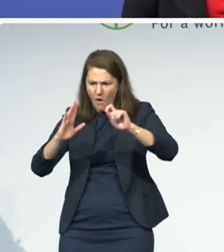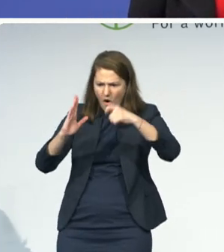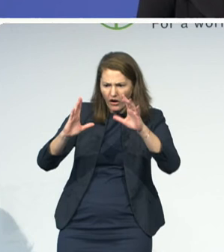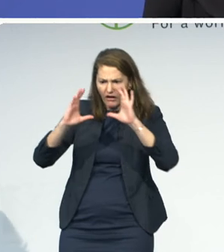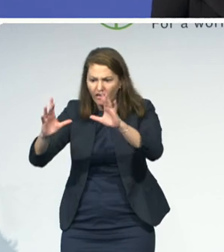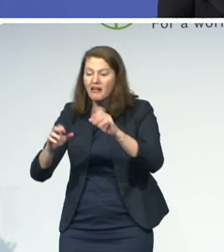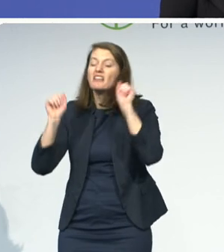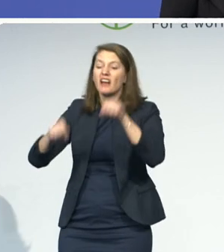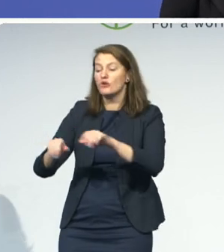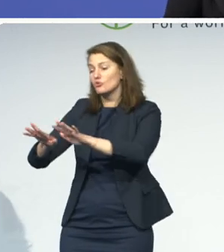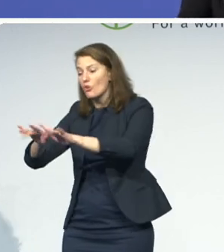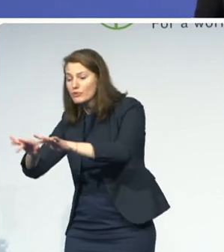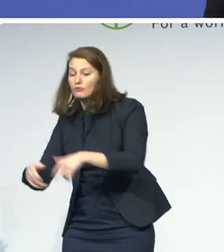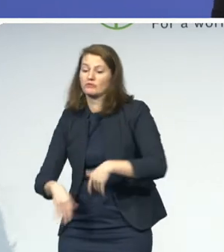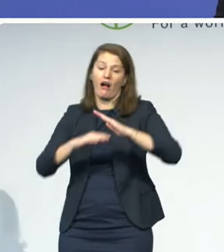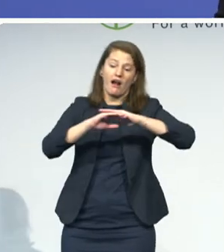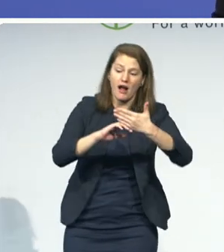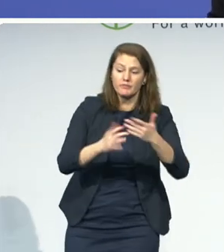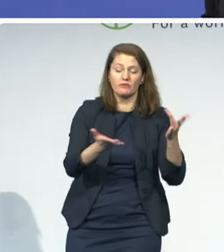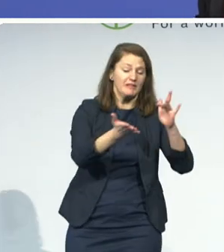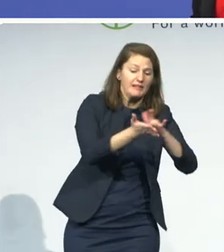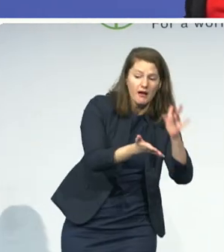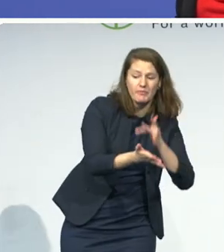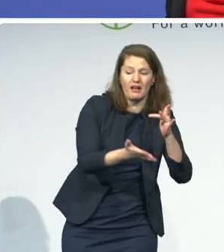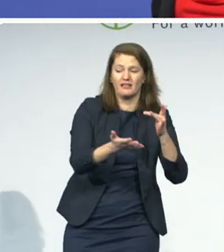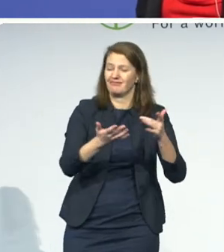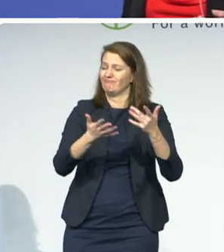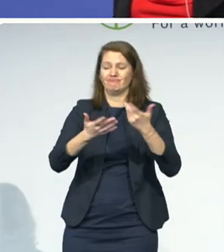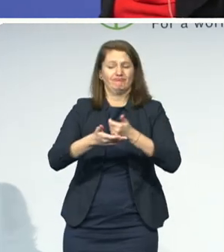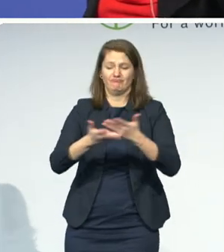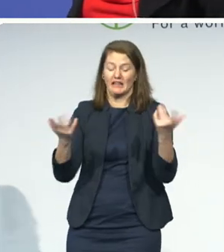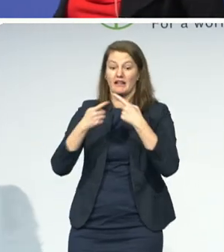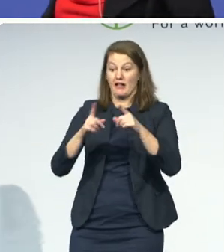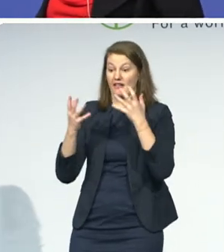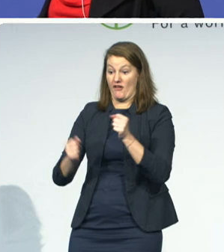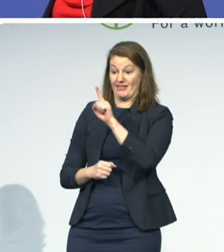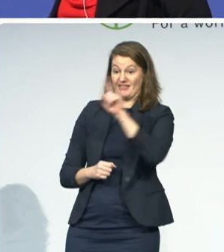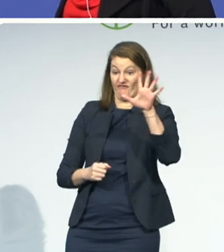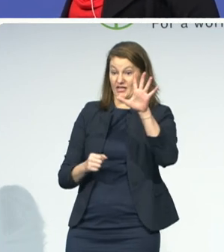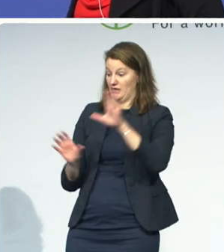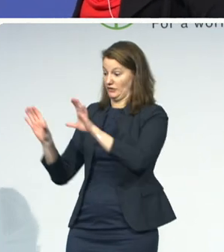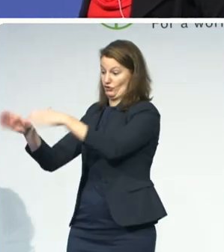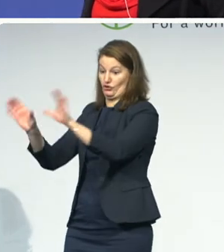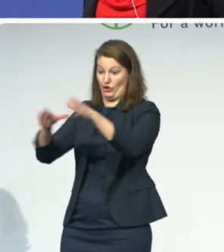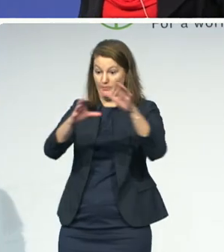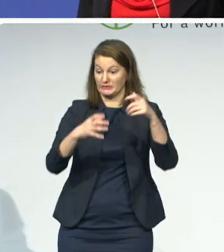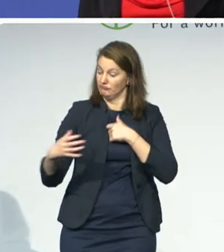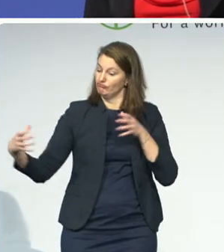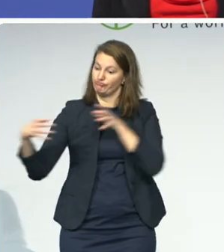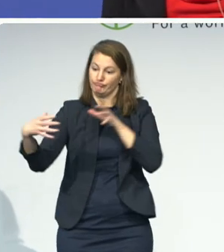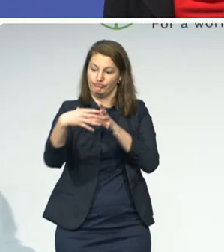and we work with at least 50 groups that I know of. So, we're very happy to work with groups all around the world.